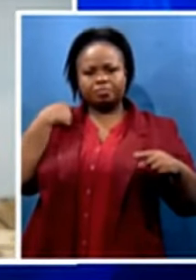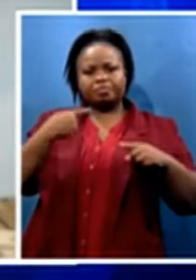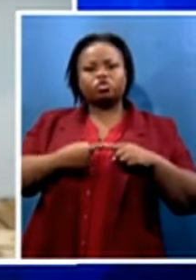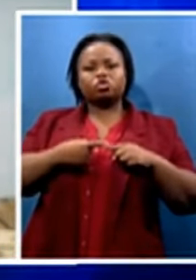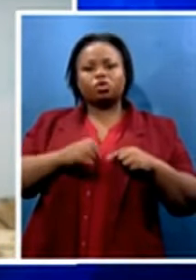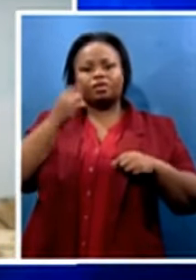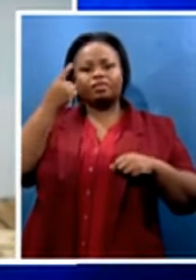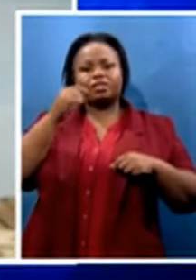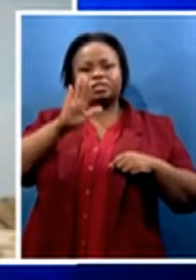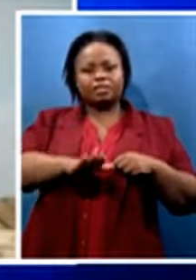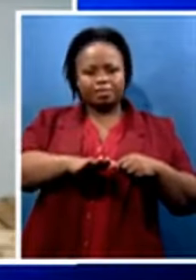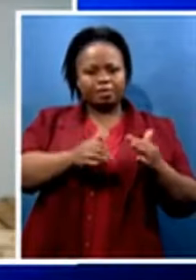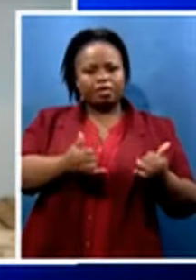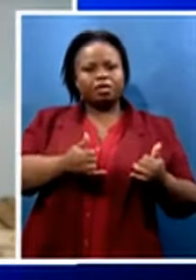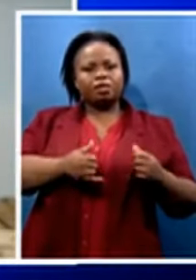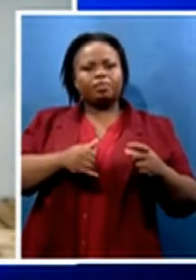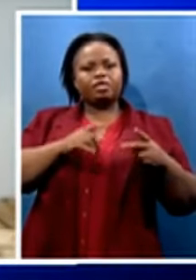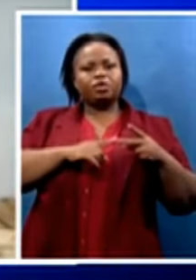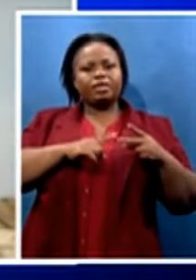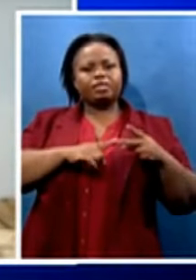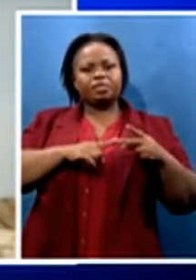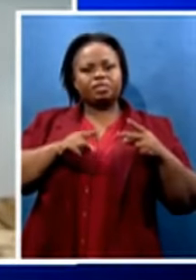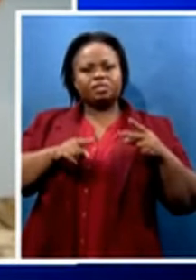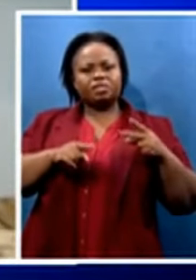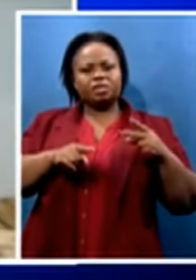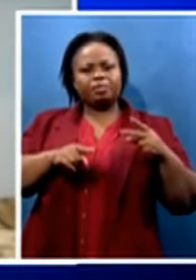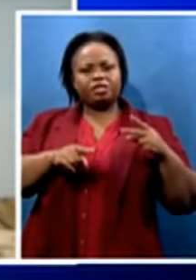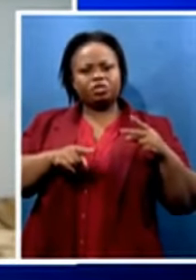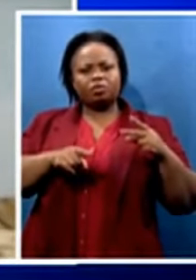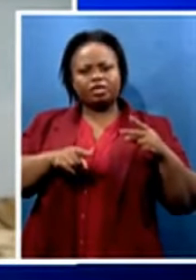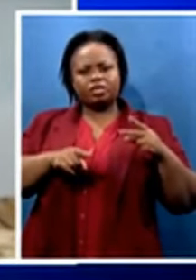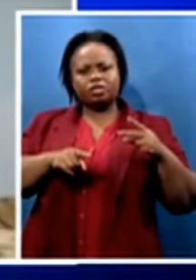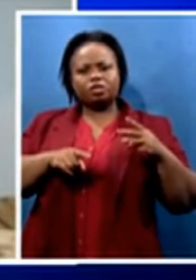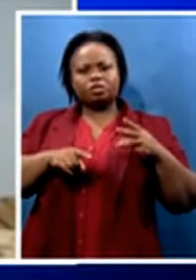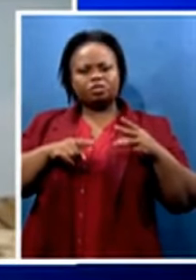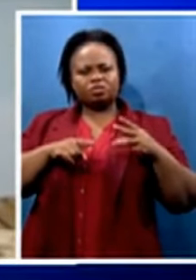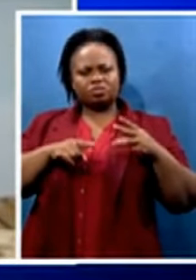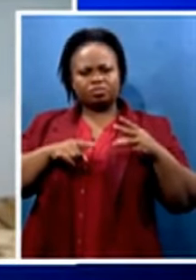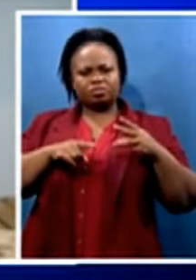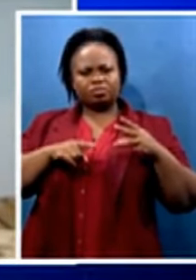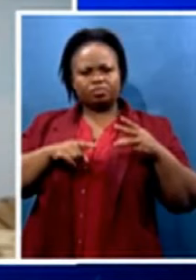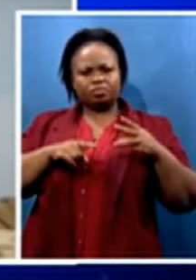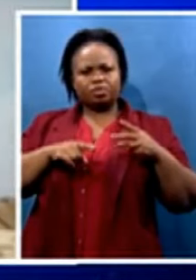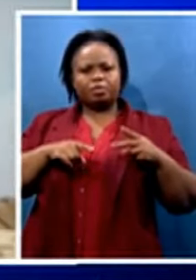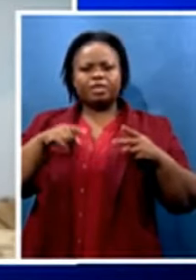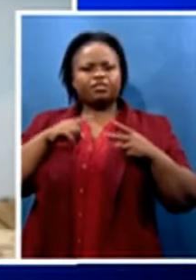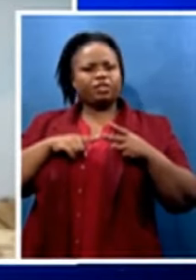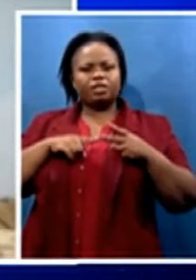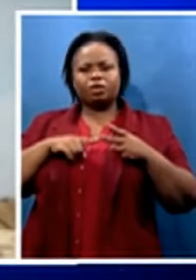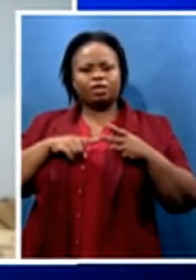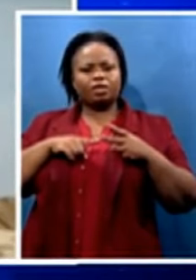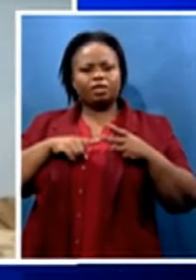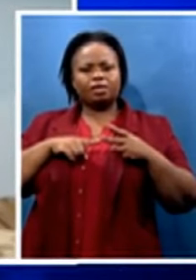watching other actors as well. And you can name them as well. And how Mr. Zuma has, over the years, really given